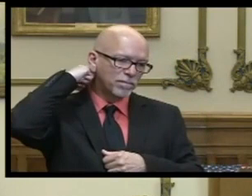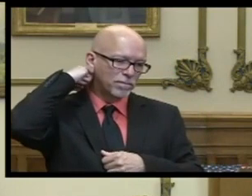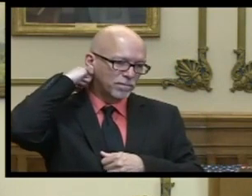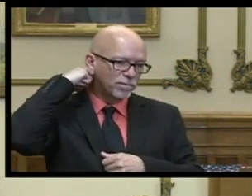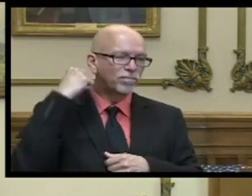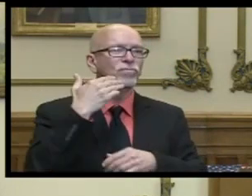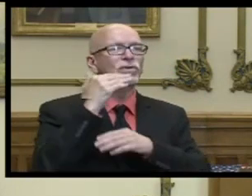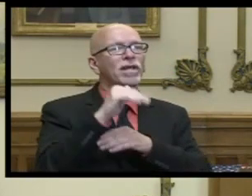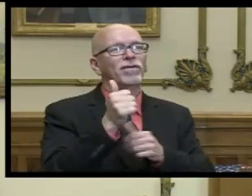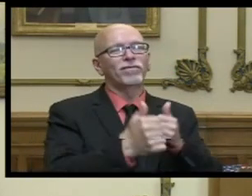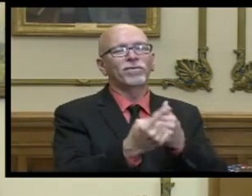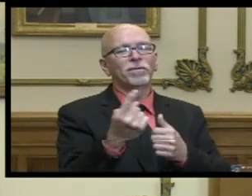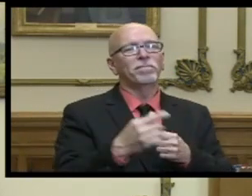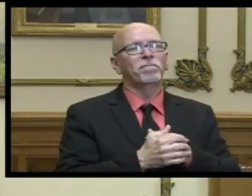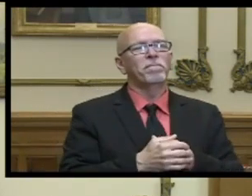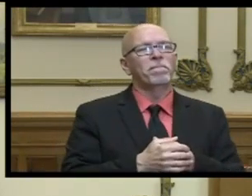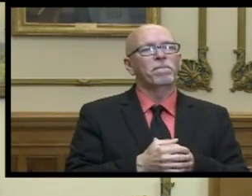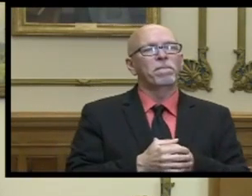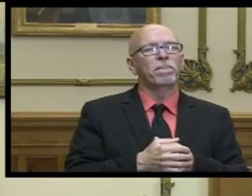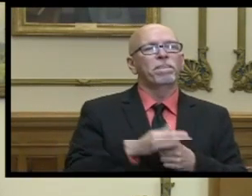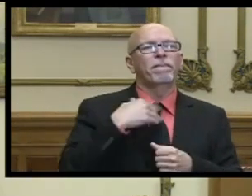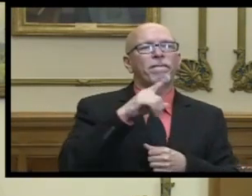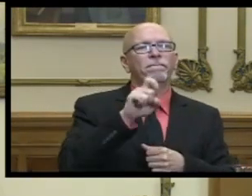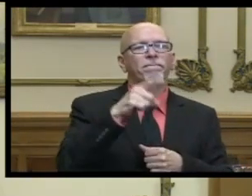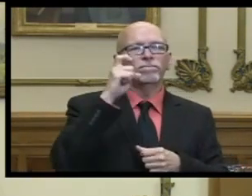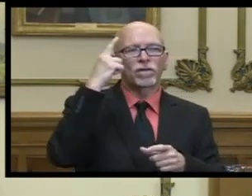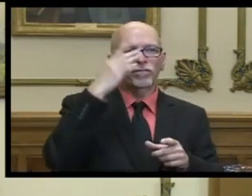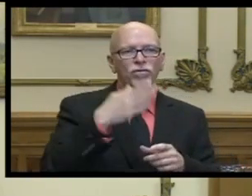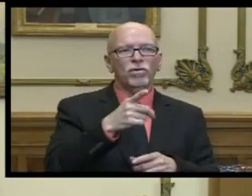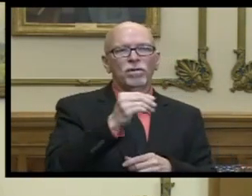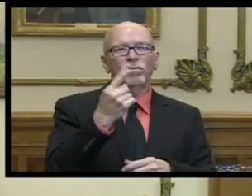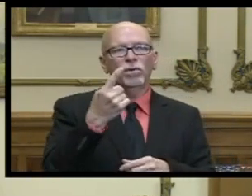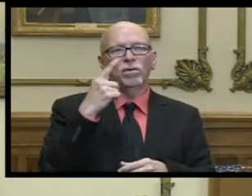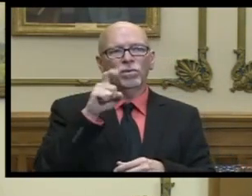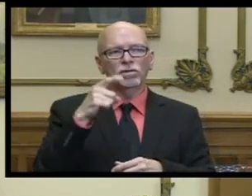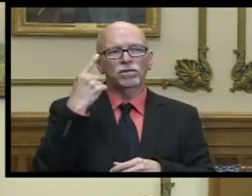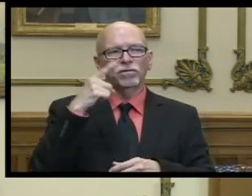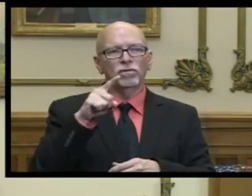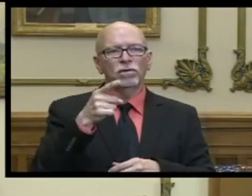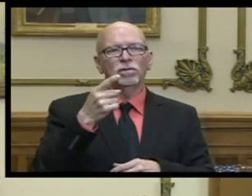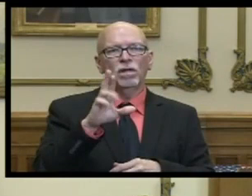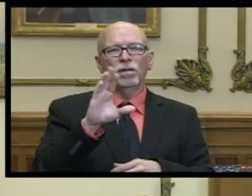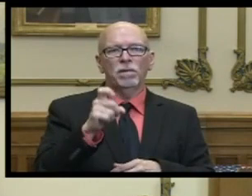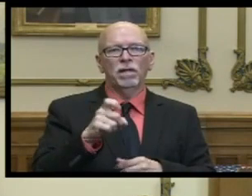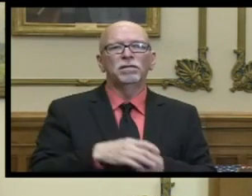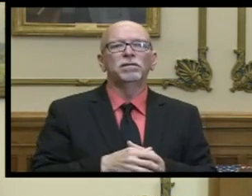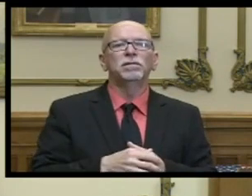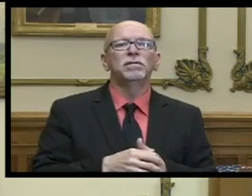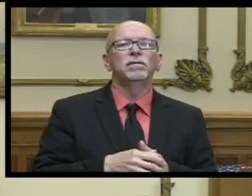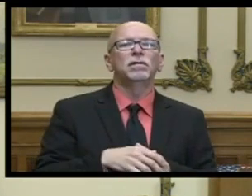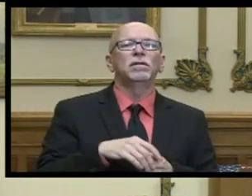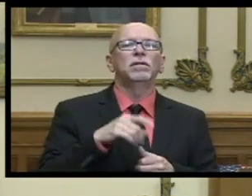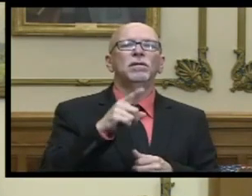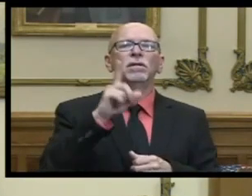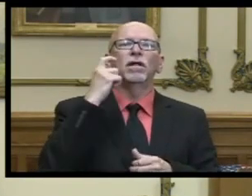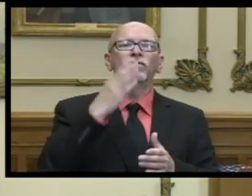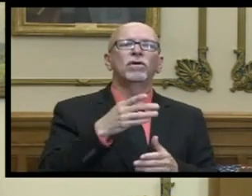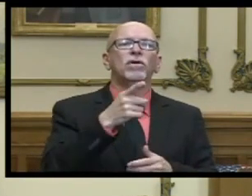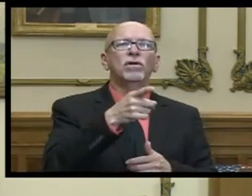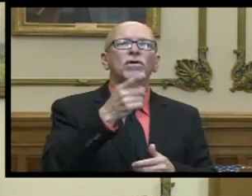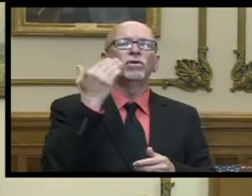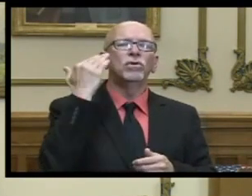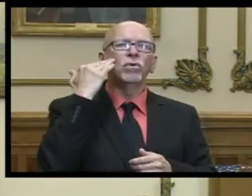good afternoon everyone um one question for the governor and one question for dr bucks um governor